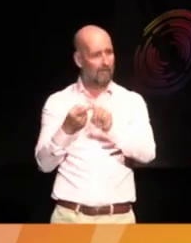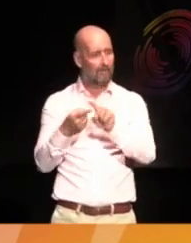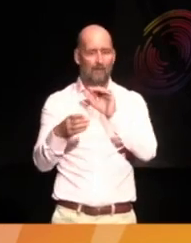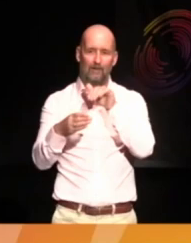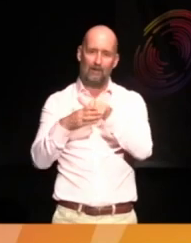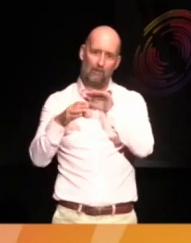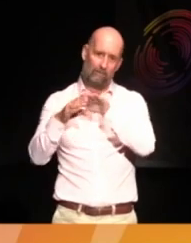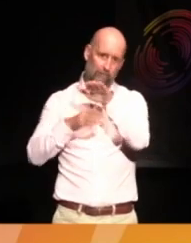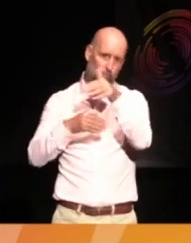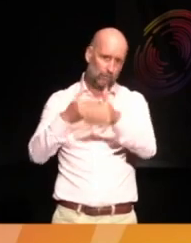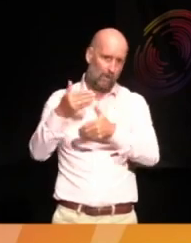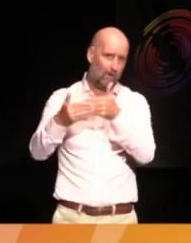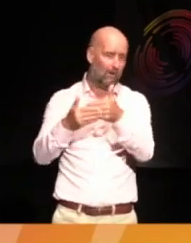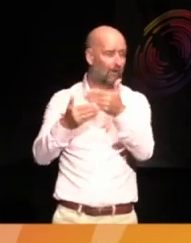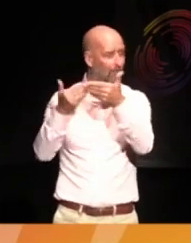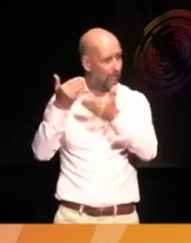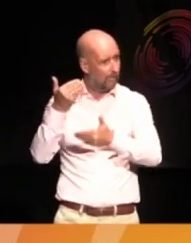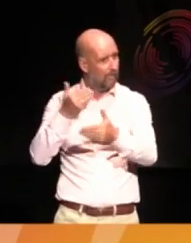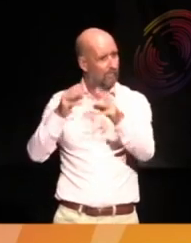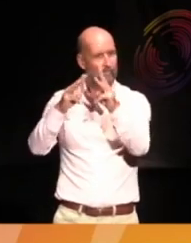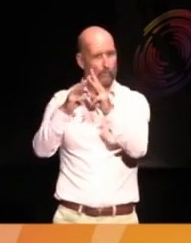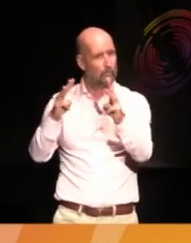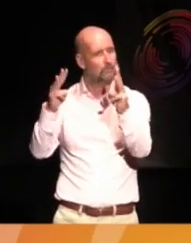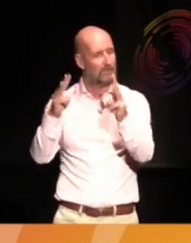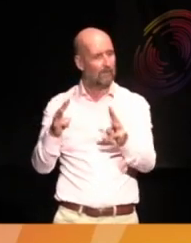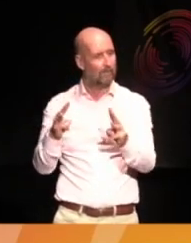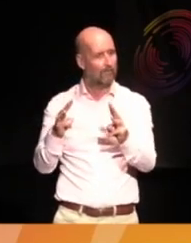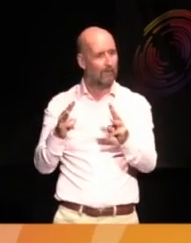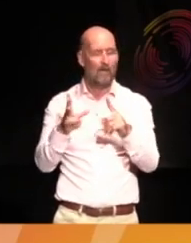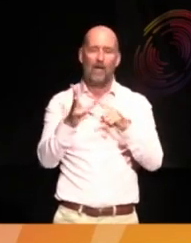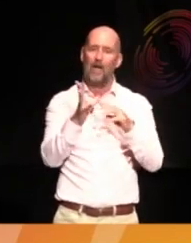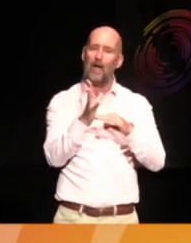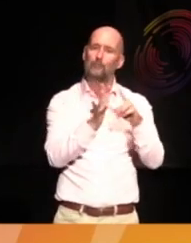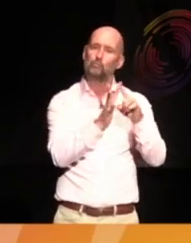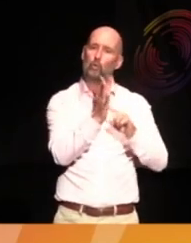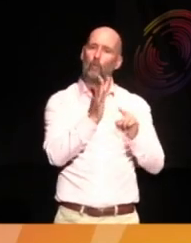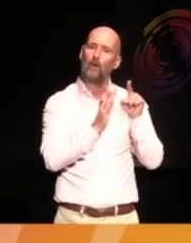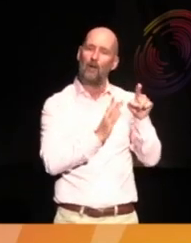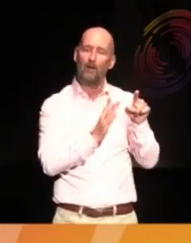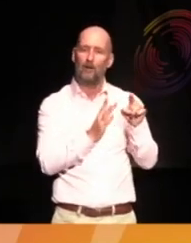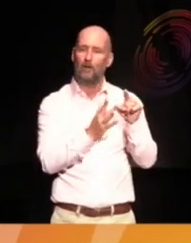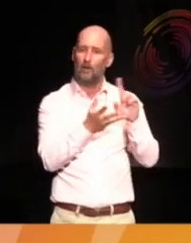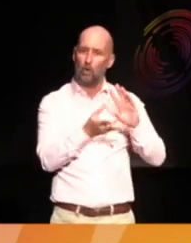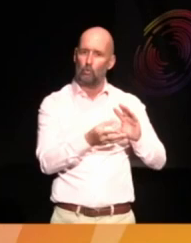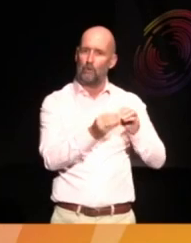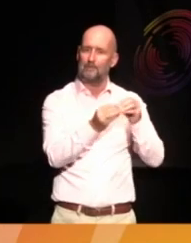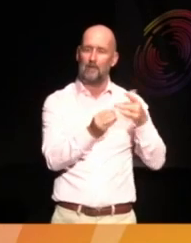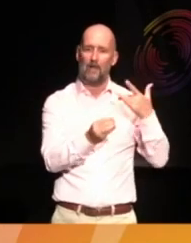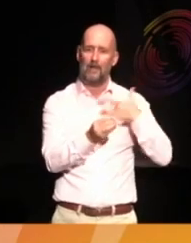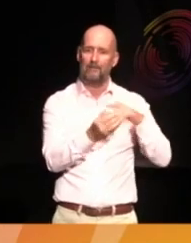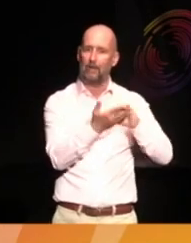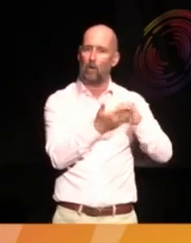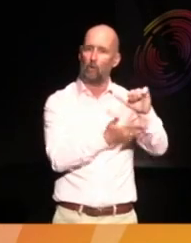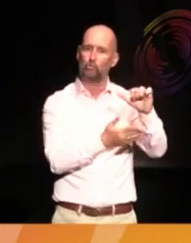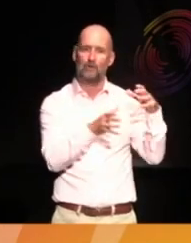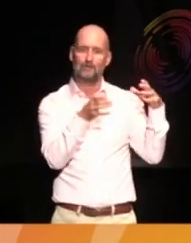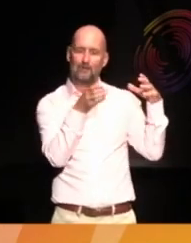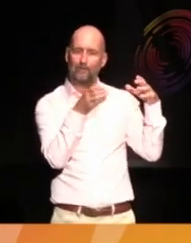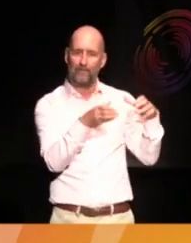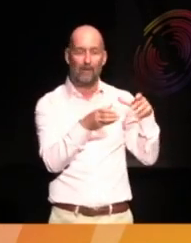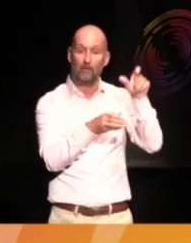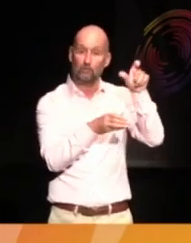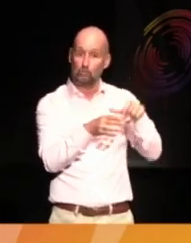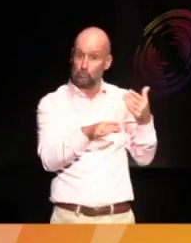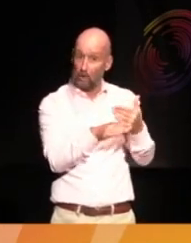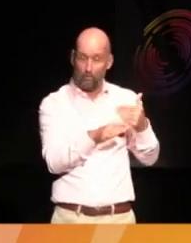the future of the museum. And Jabba's role of curator of living cultures, that's going nowhere. It's a fundamental, foundational